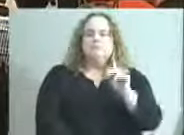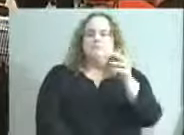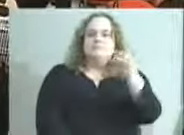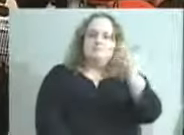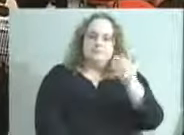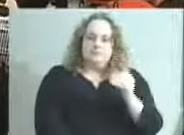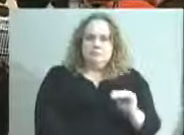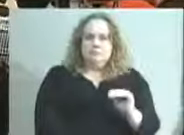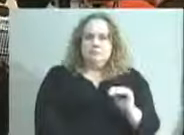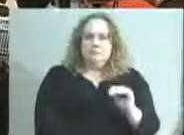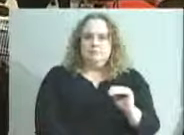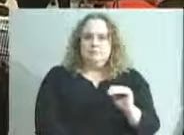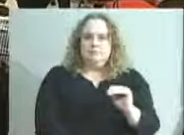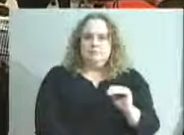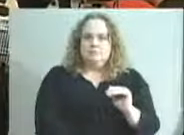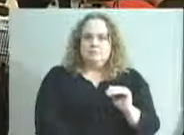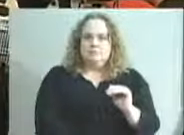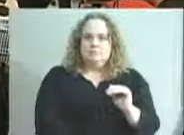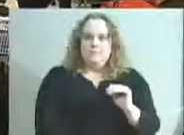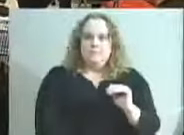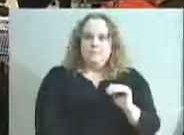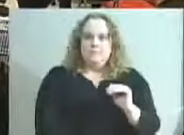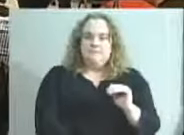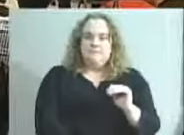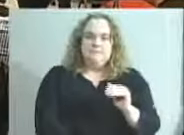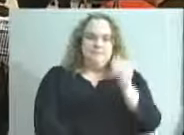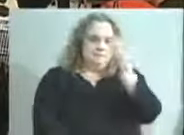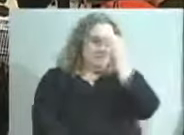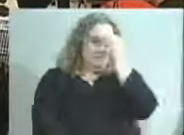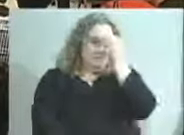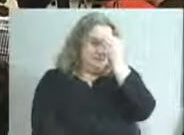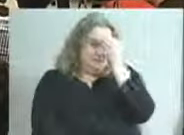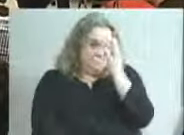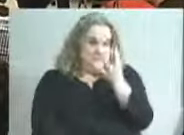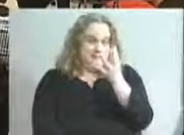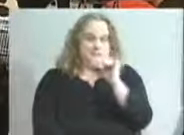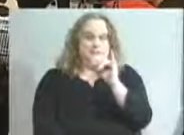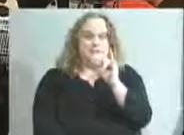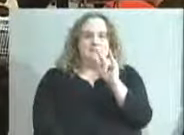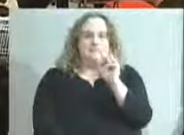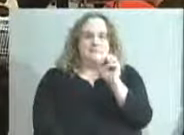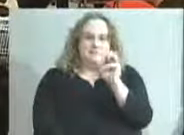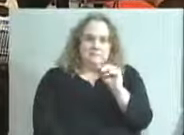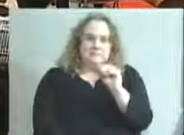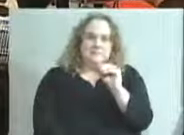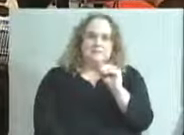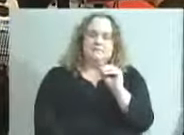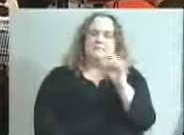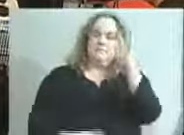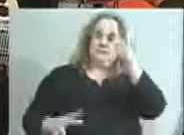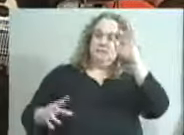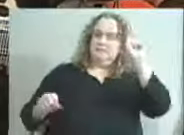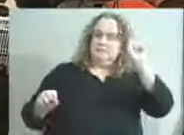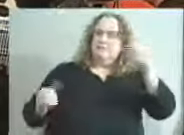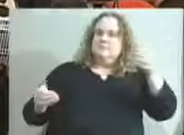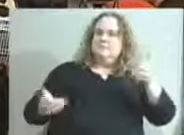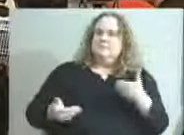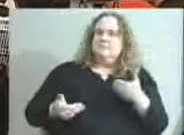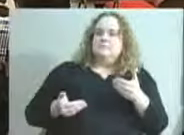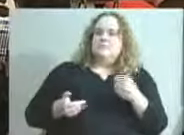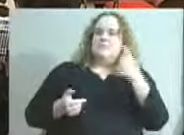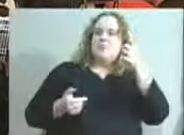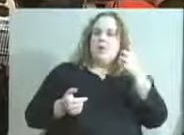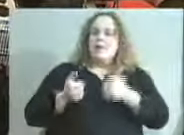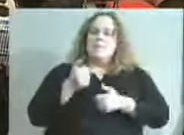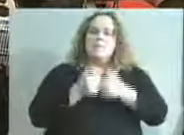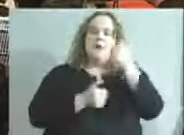On to the next item, which is an information item, which Dr. Hargens, you may introduce. Absolutely. One of